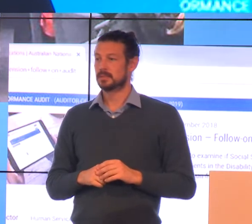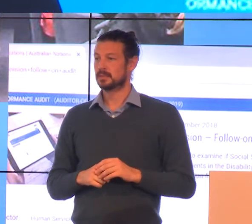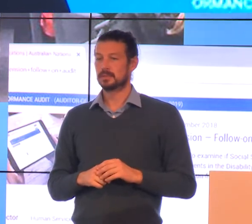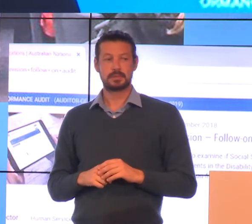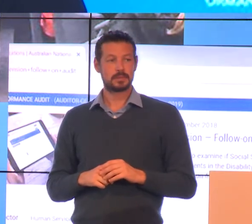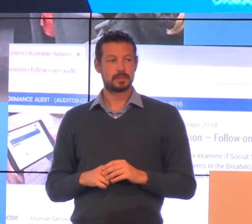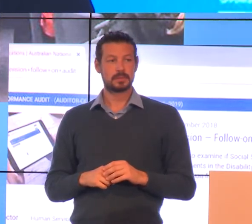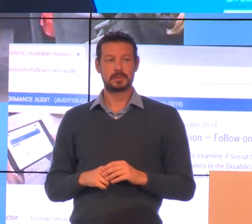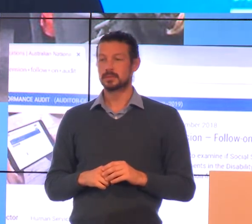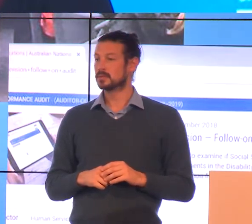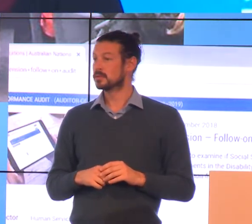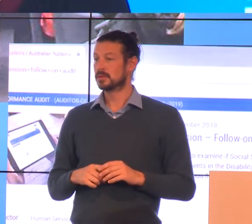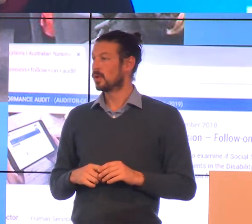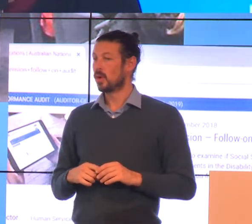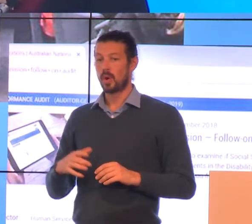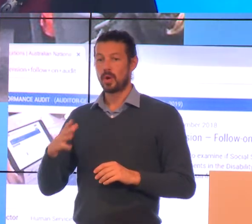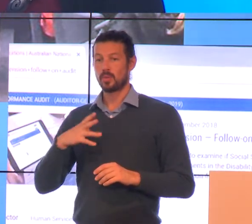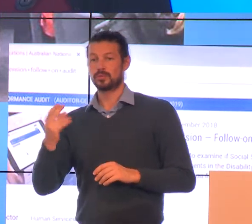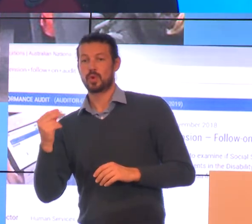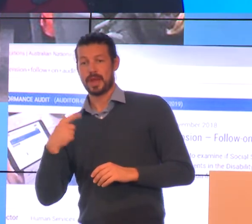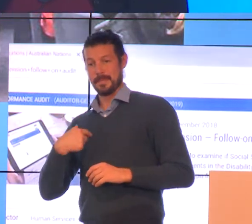Or is it, or can I just repeat it?